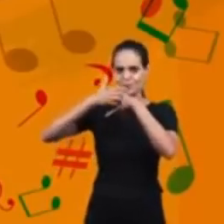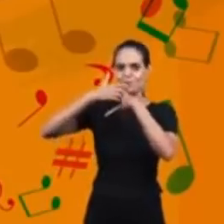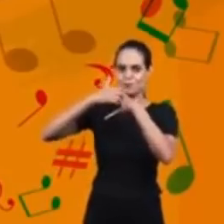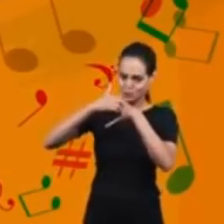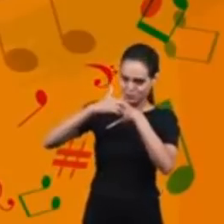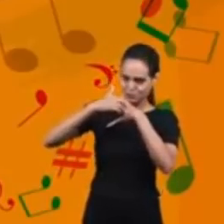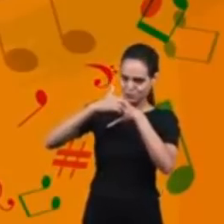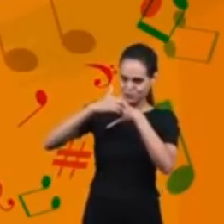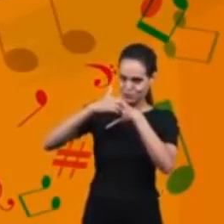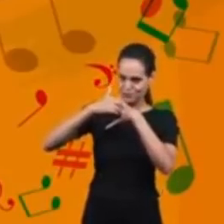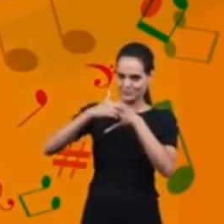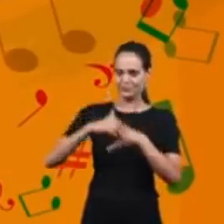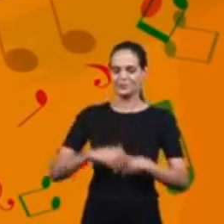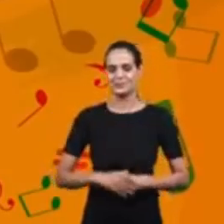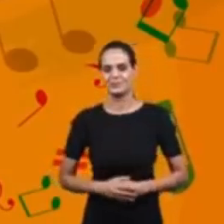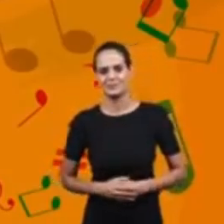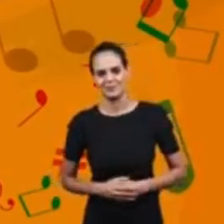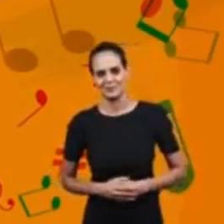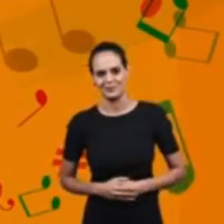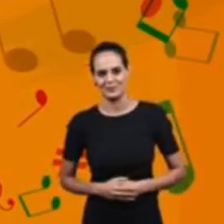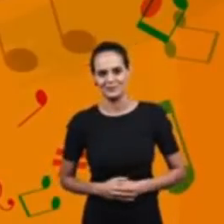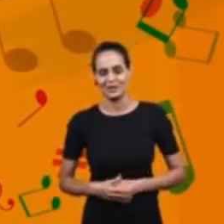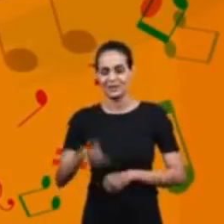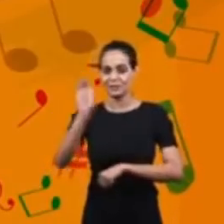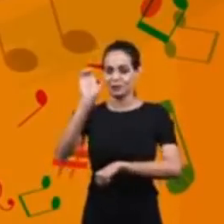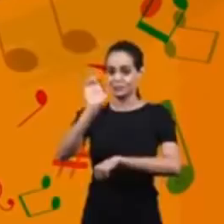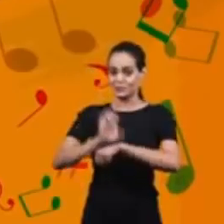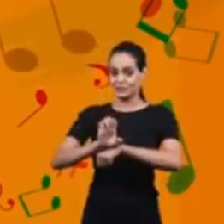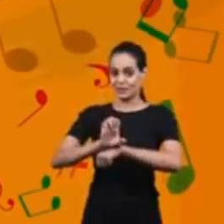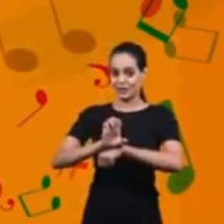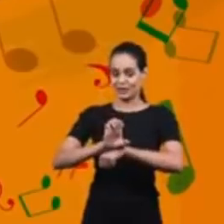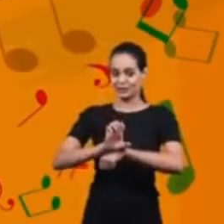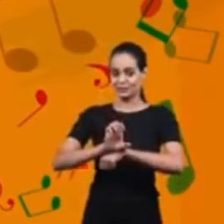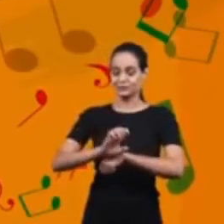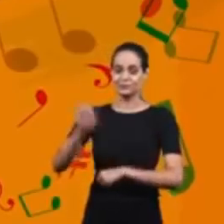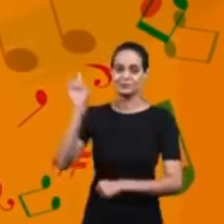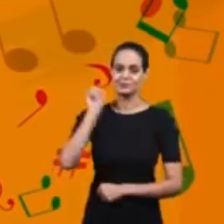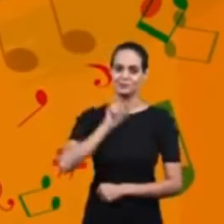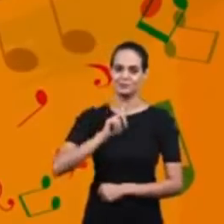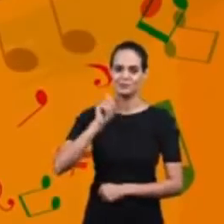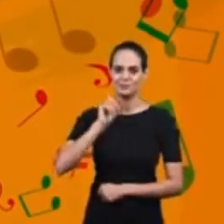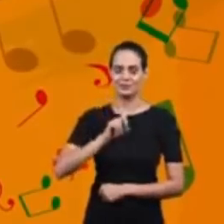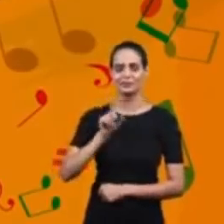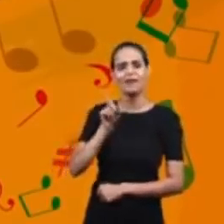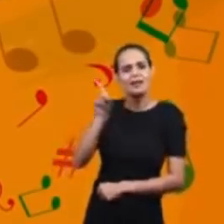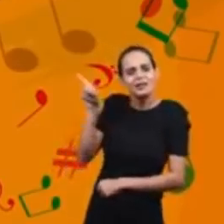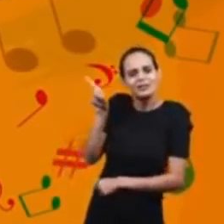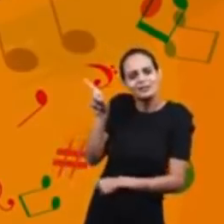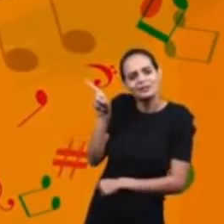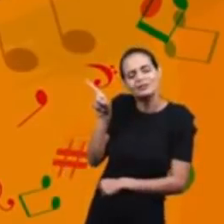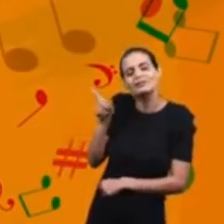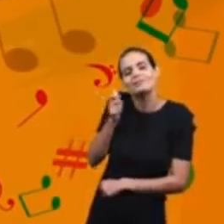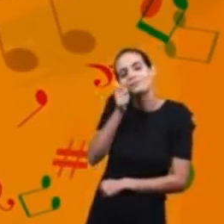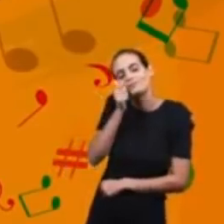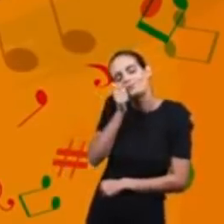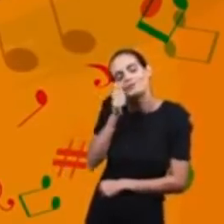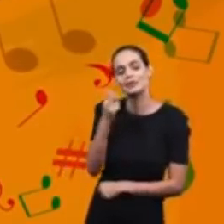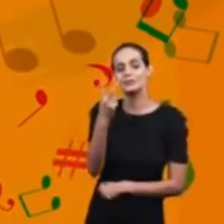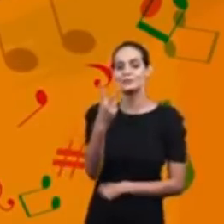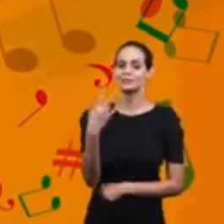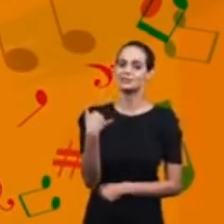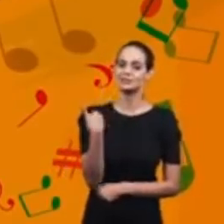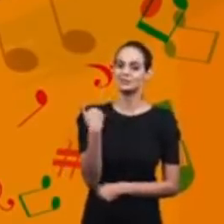neighborhood in the city of Uberaba, the state of Minas Gerais. This is little Samuel, 2 years old with his recorder.